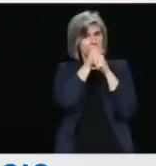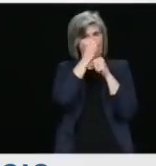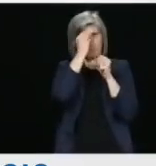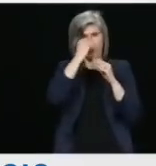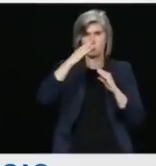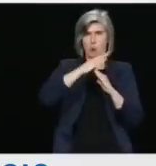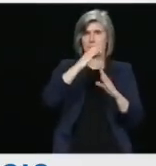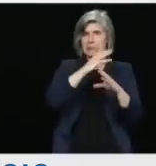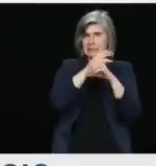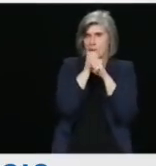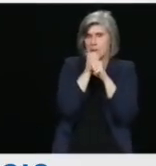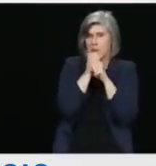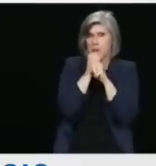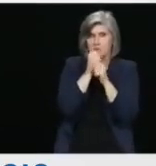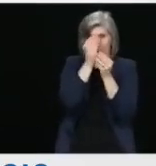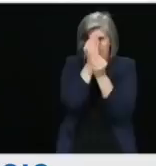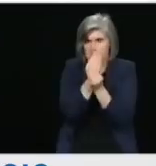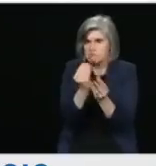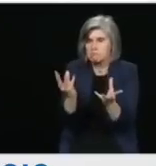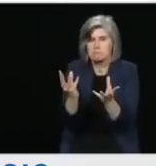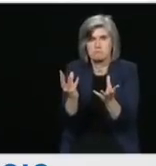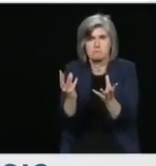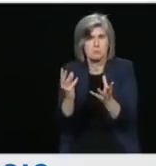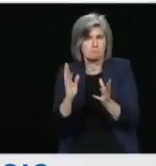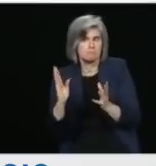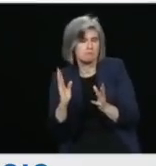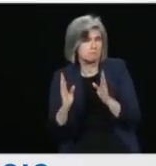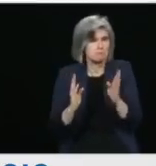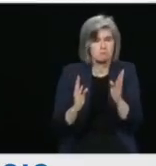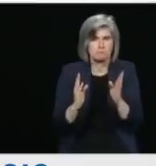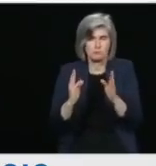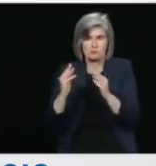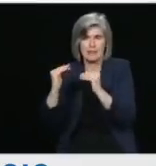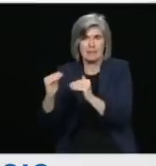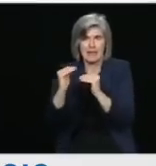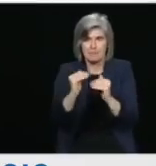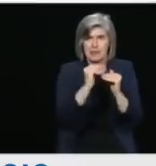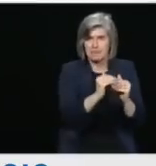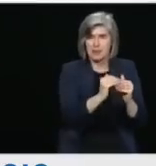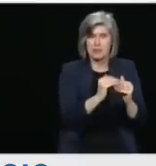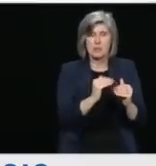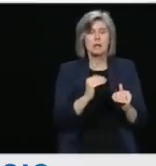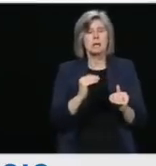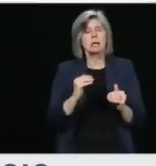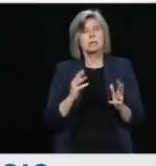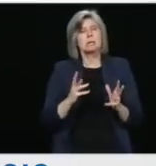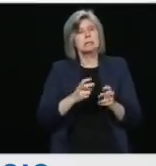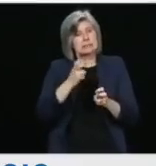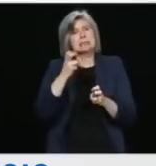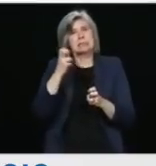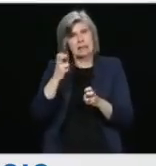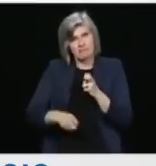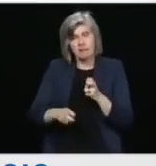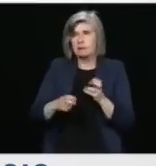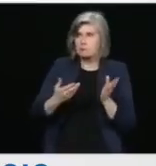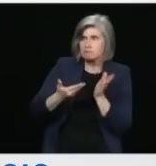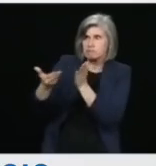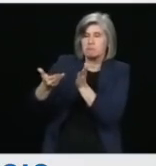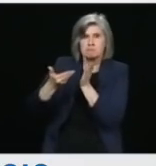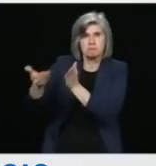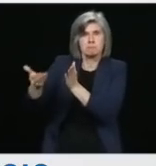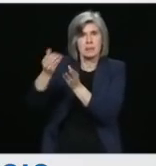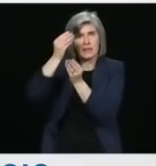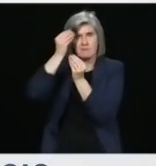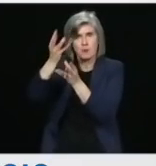information practices can be challenging. But we agree that this can never be a justification for not